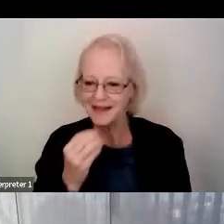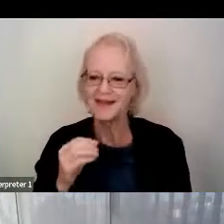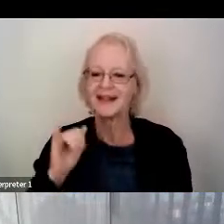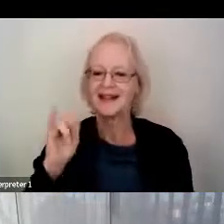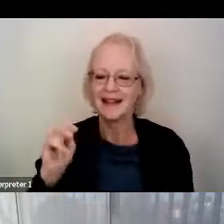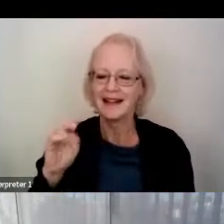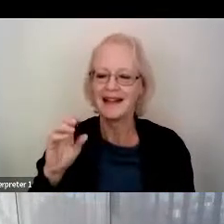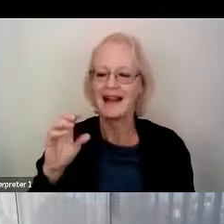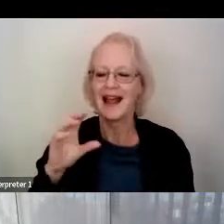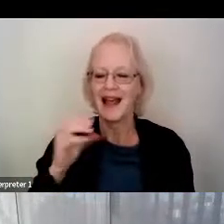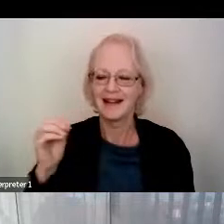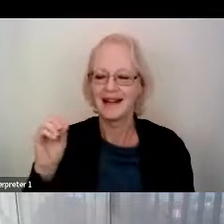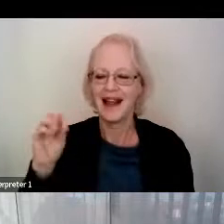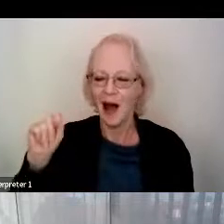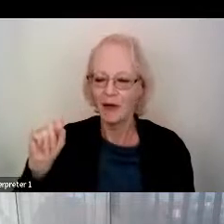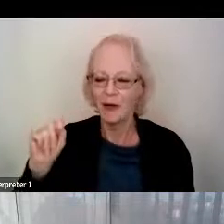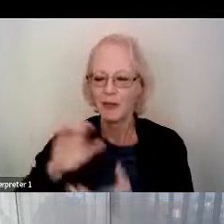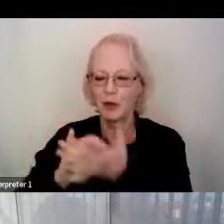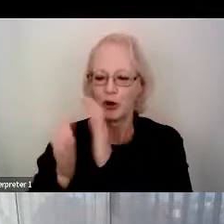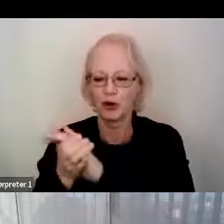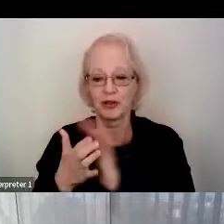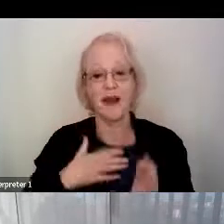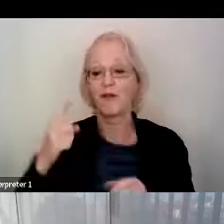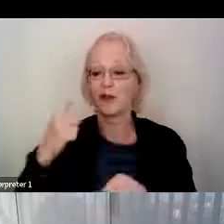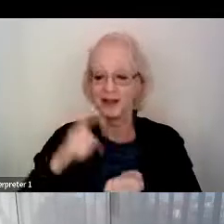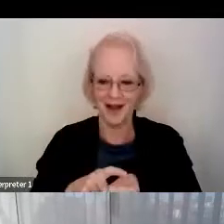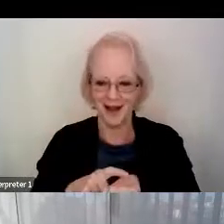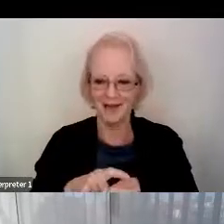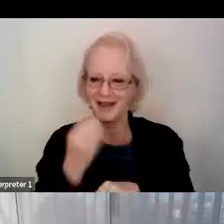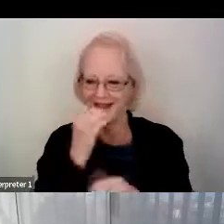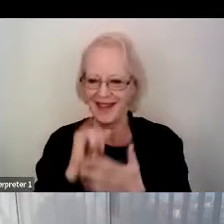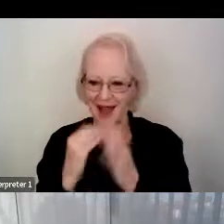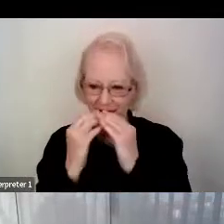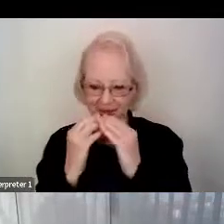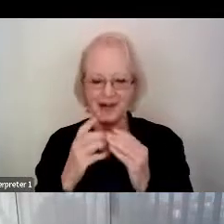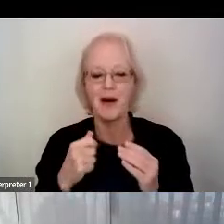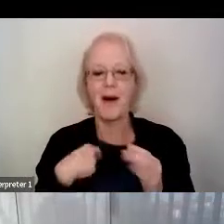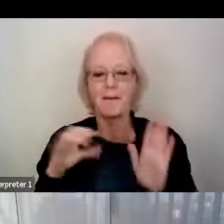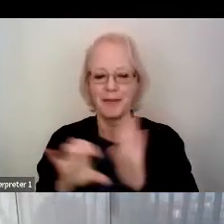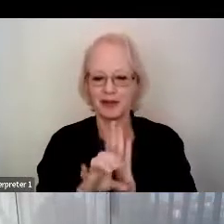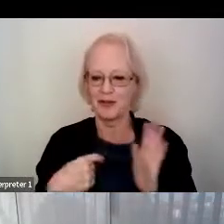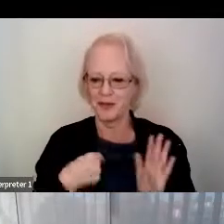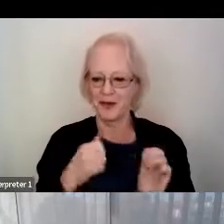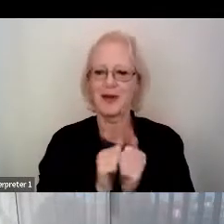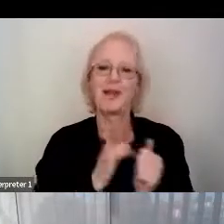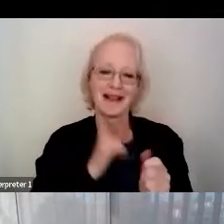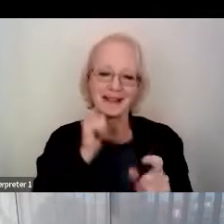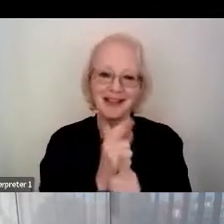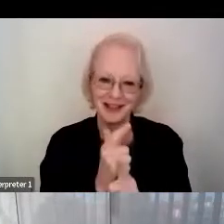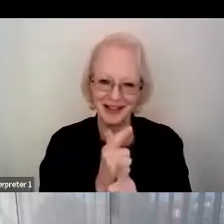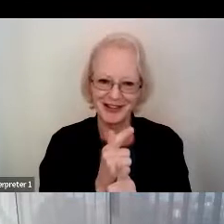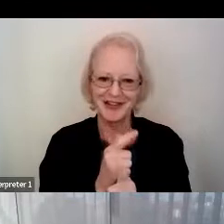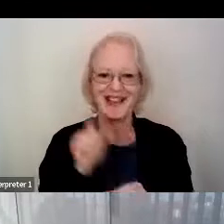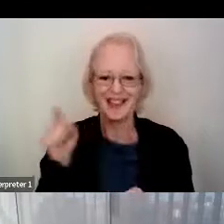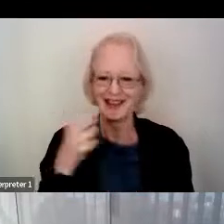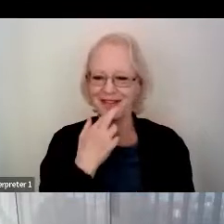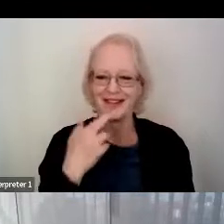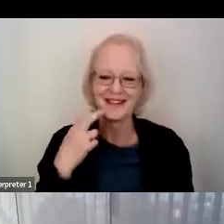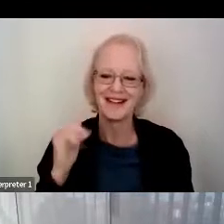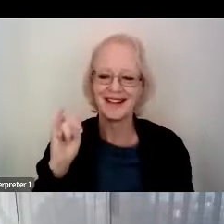is my first time having these types of burgers. This is a picture of me with my sister at the In-N-Out that day.